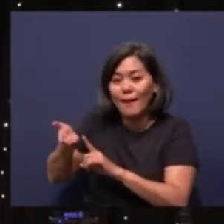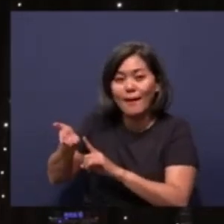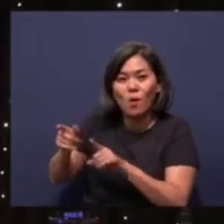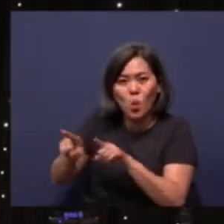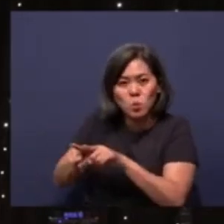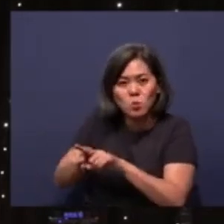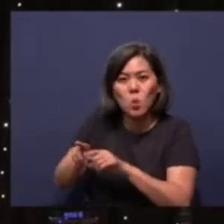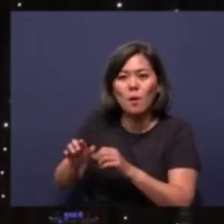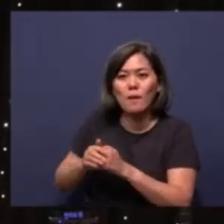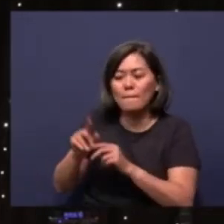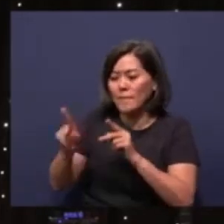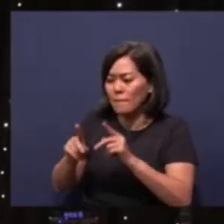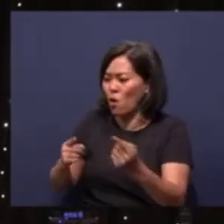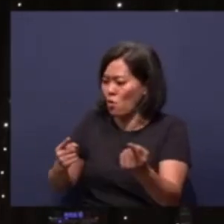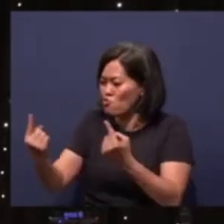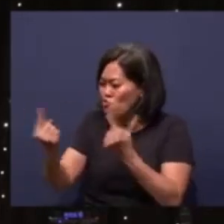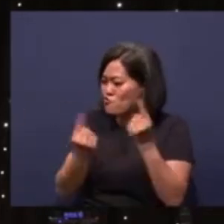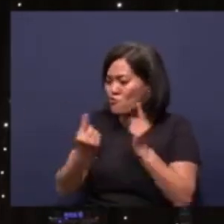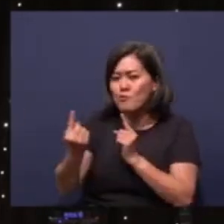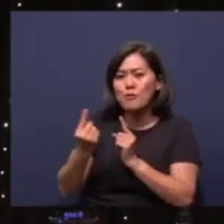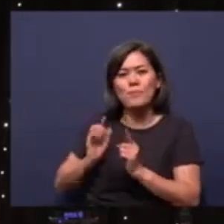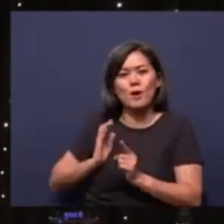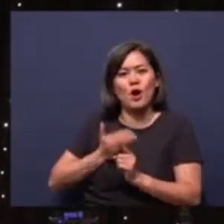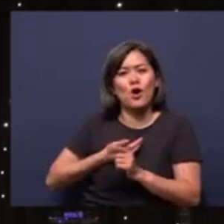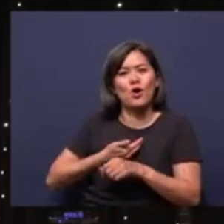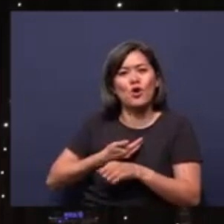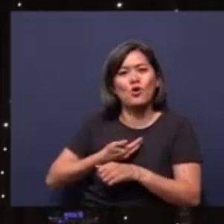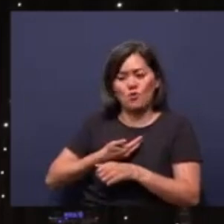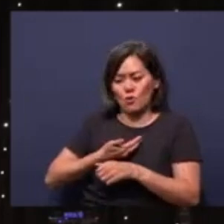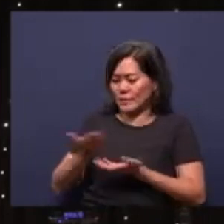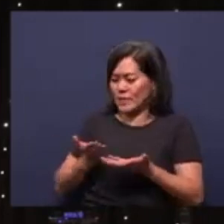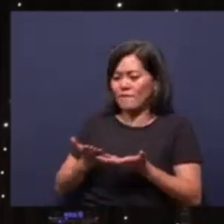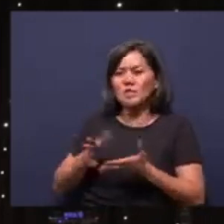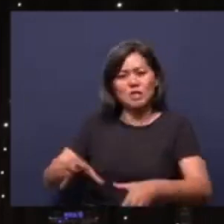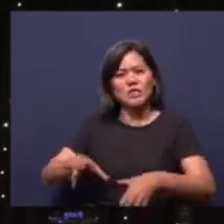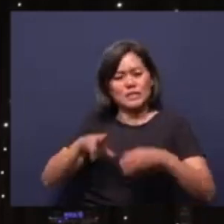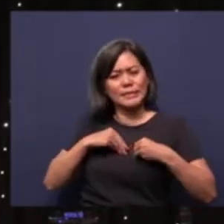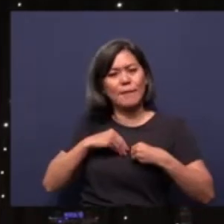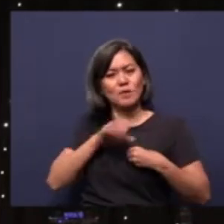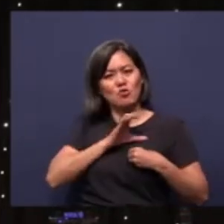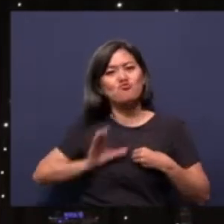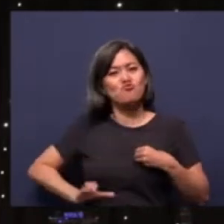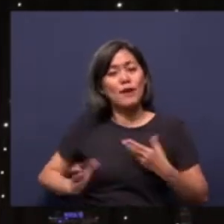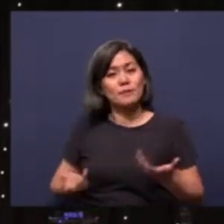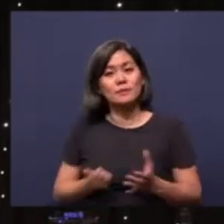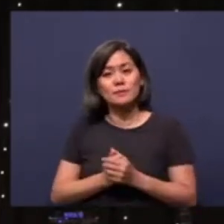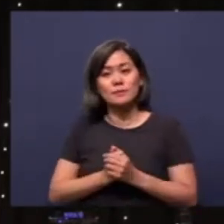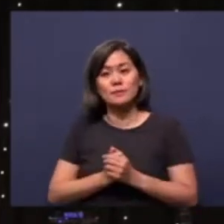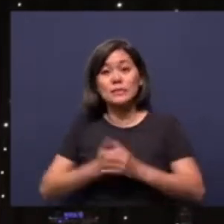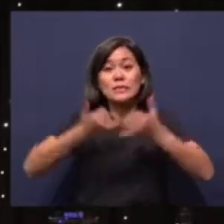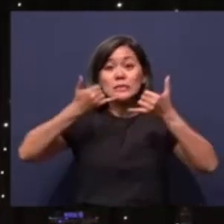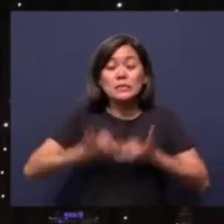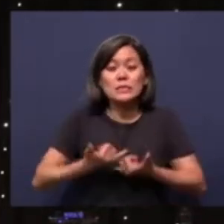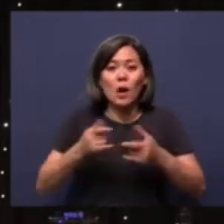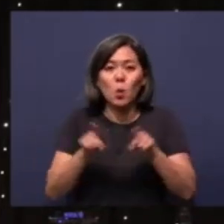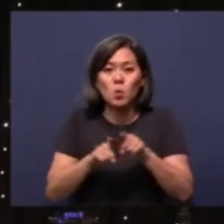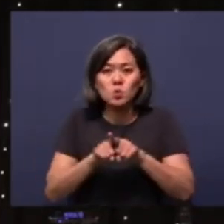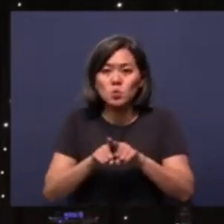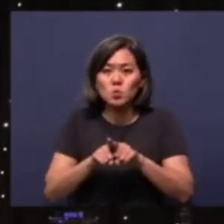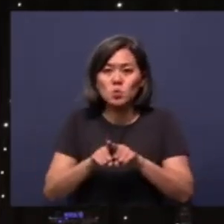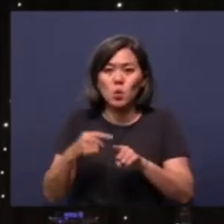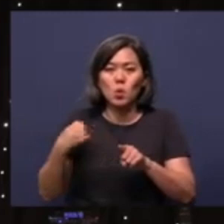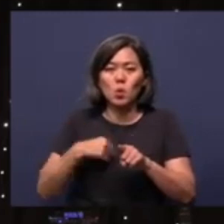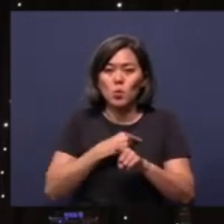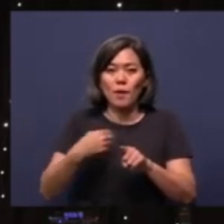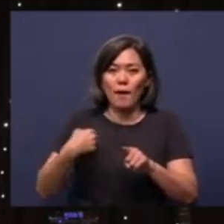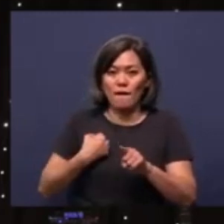people came to our service and accepted Christ. Now also, we have got four teams